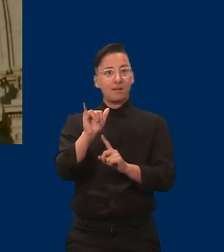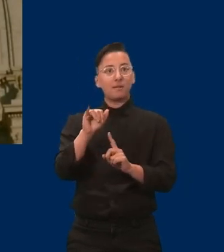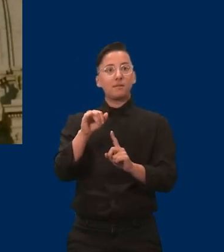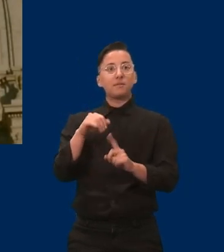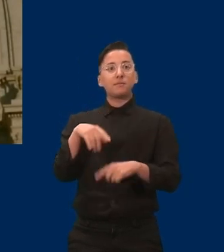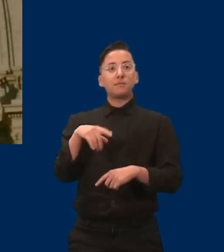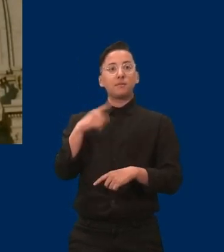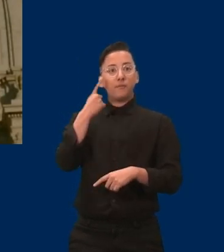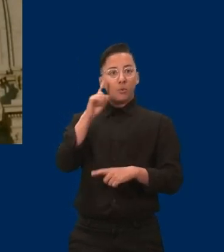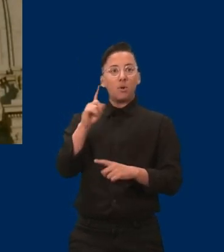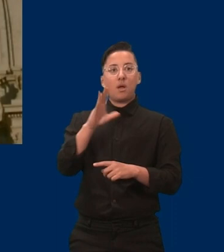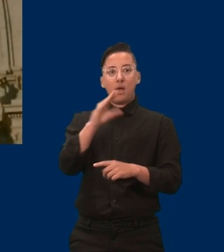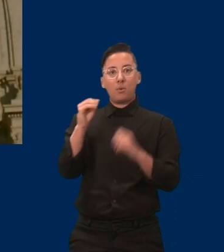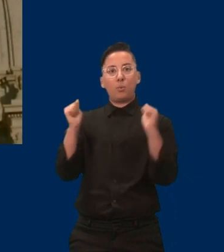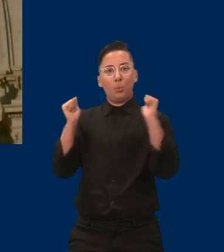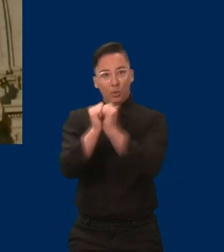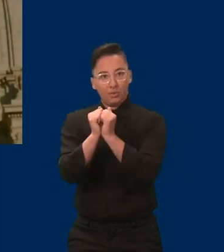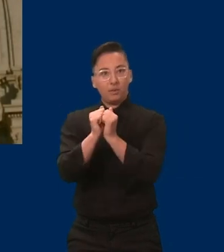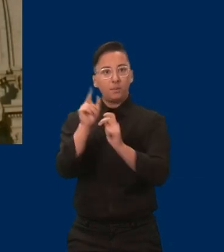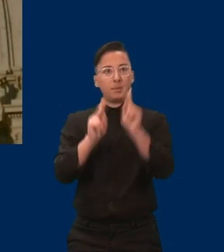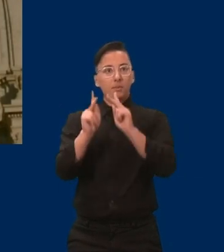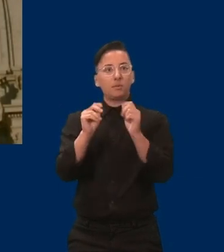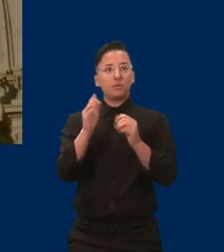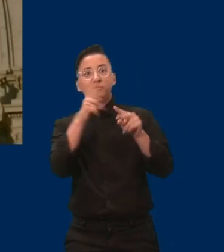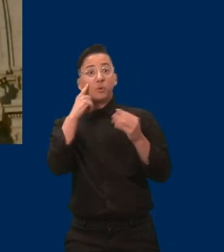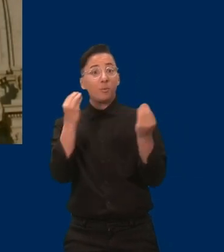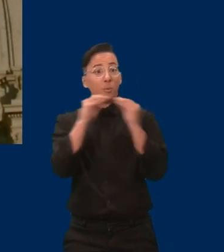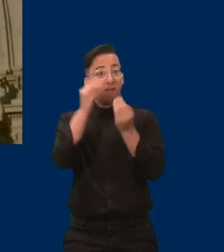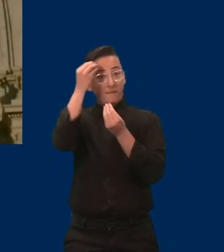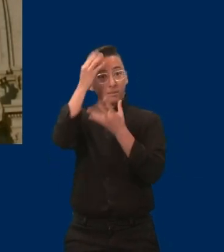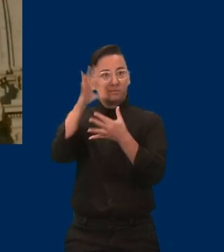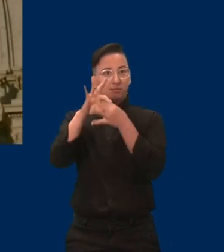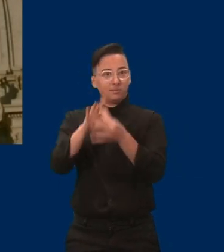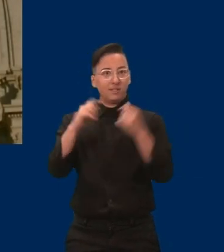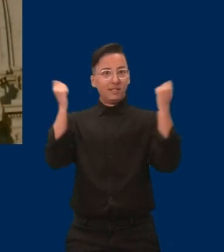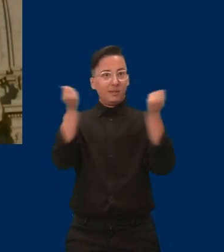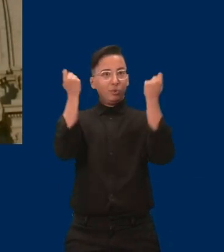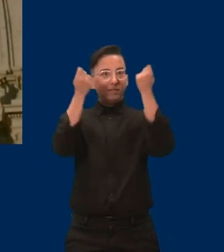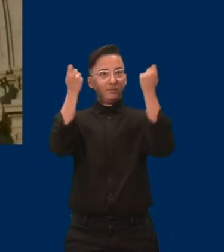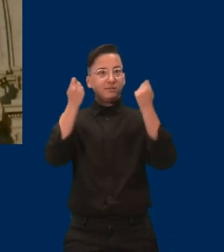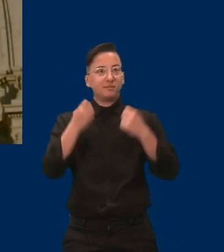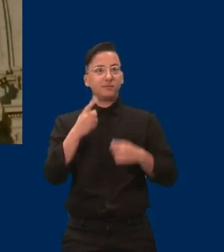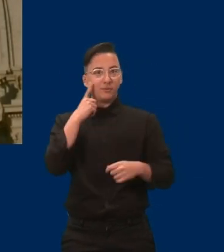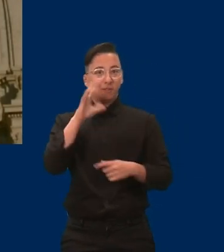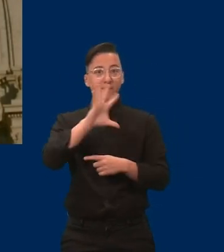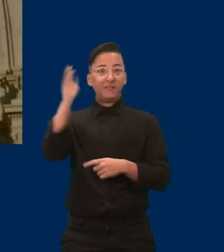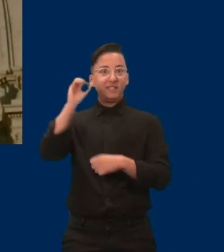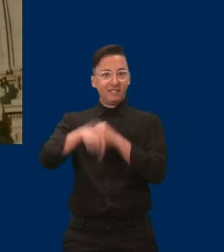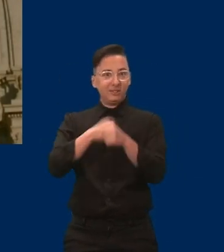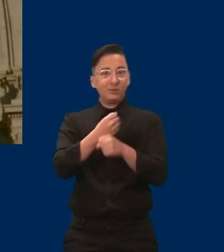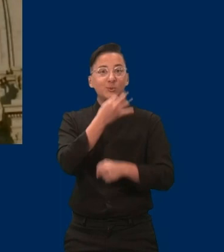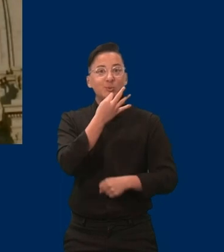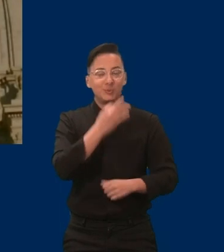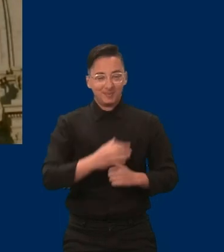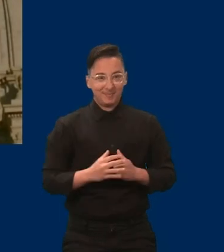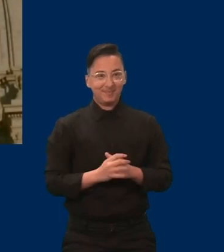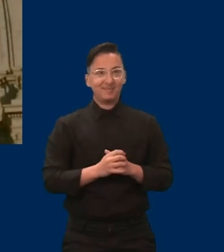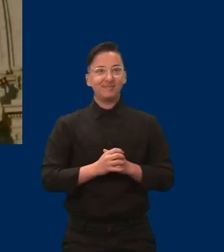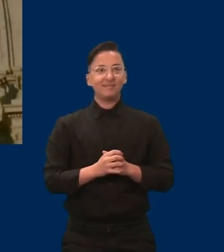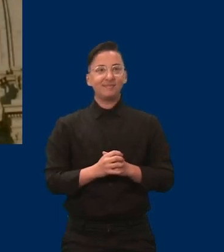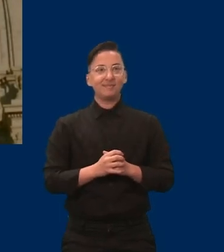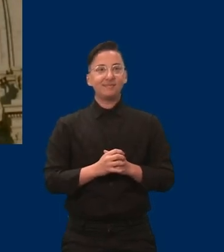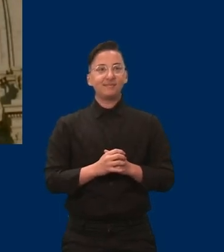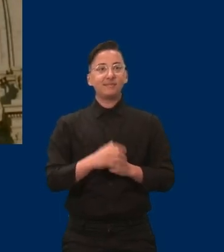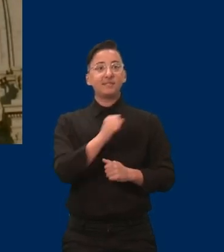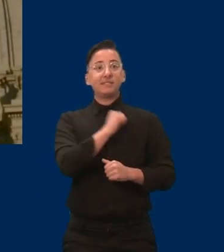Council on Disability's 2023 Legislative Forum. The Minnesota Council on Disability, with a staff of around seven and a one